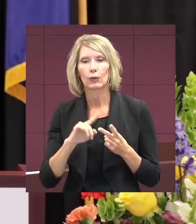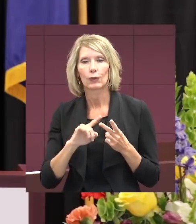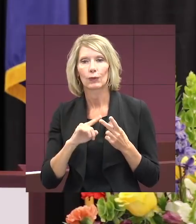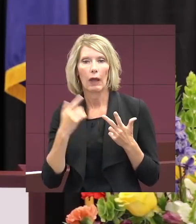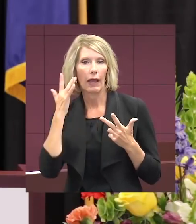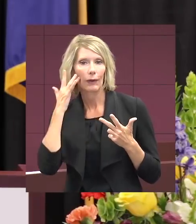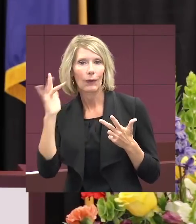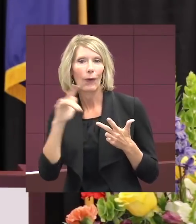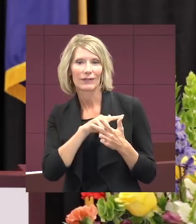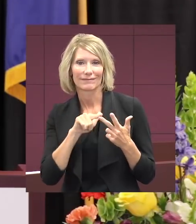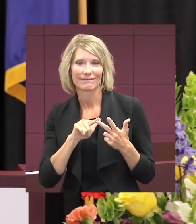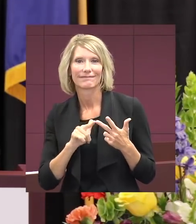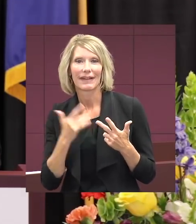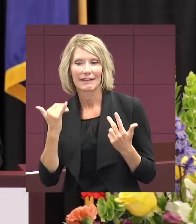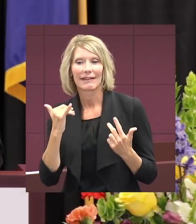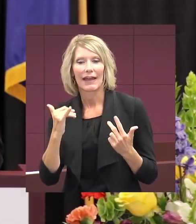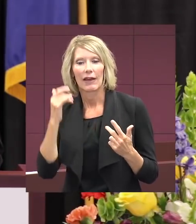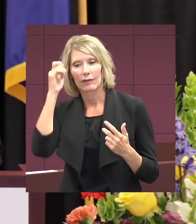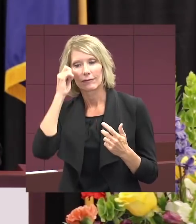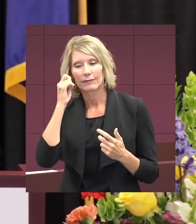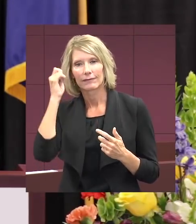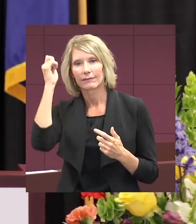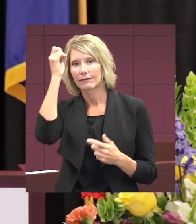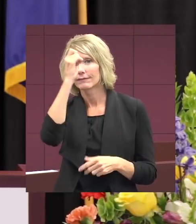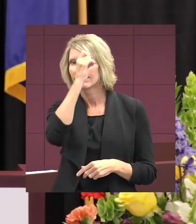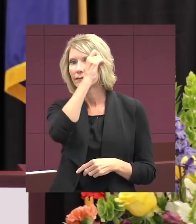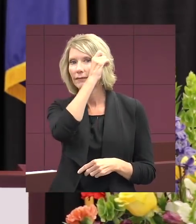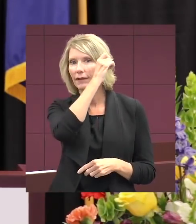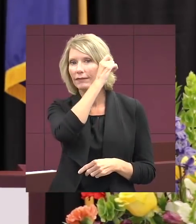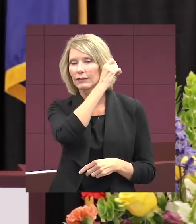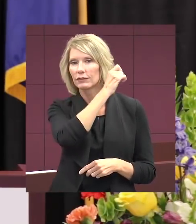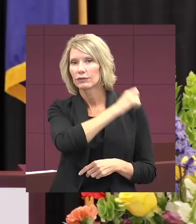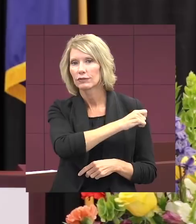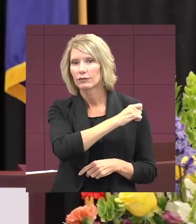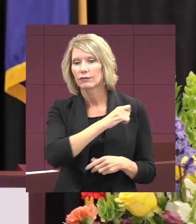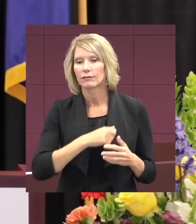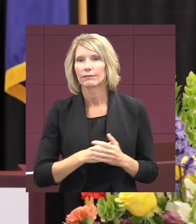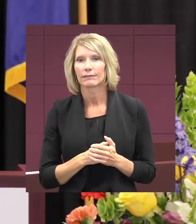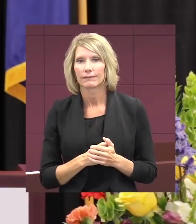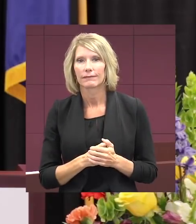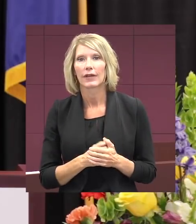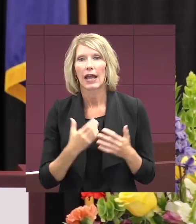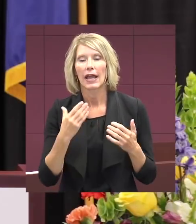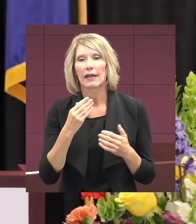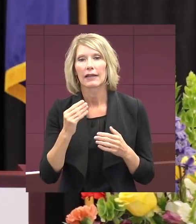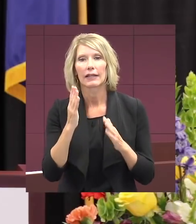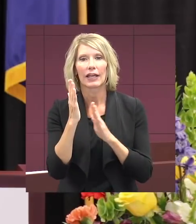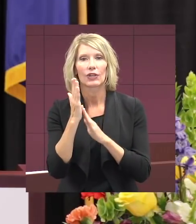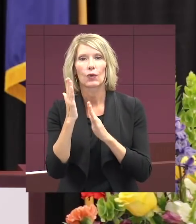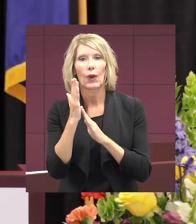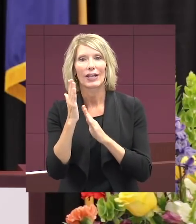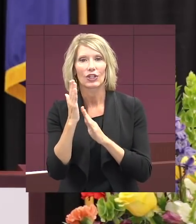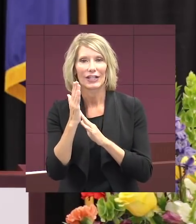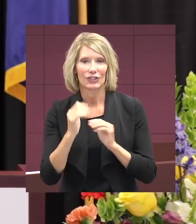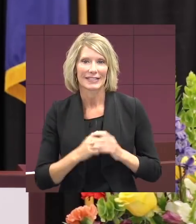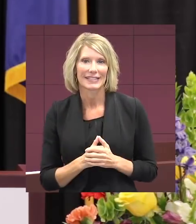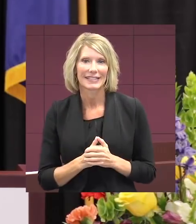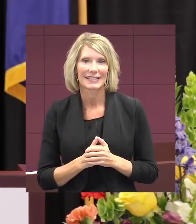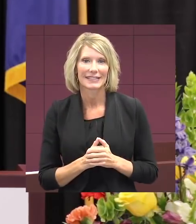gold. You may now move your tassel from your left to your right, and congratulations. Congratulations.